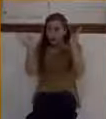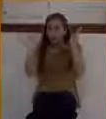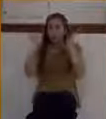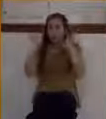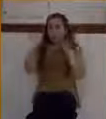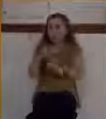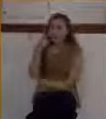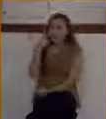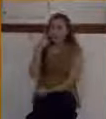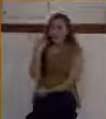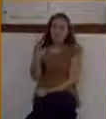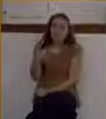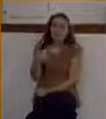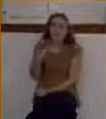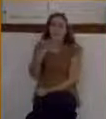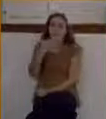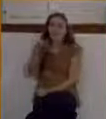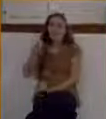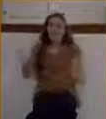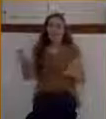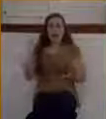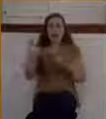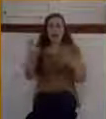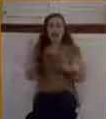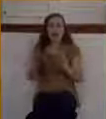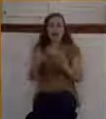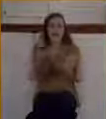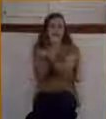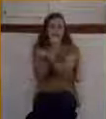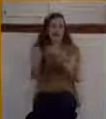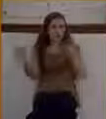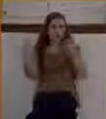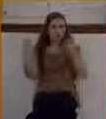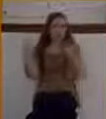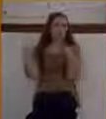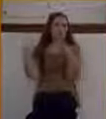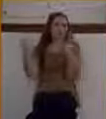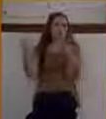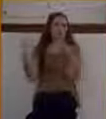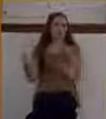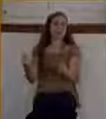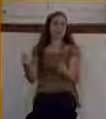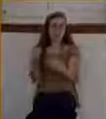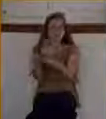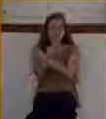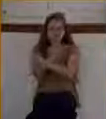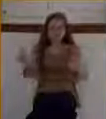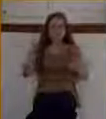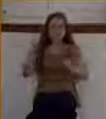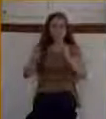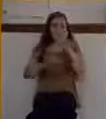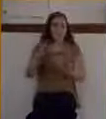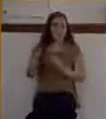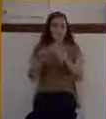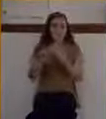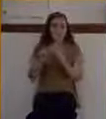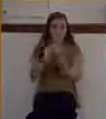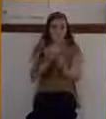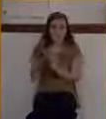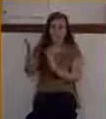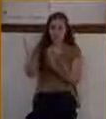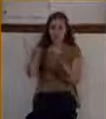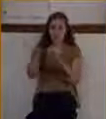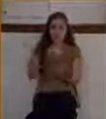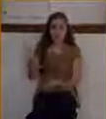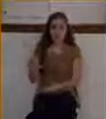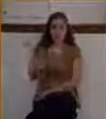act of redemption in history, the death of Christ on the cross for sins. And then he lived the rest of his life following